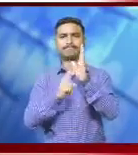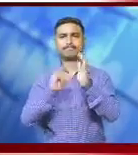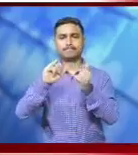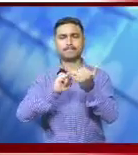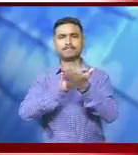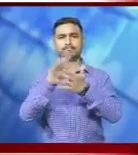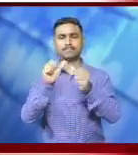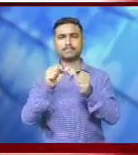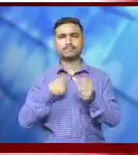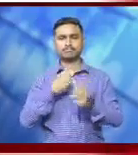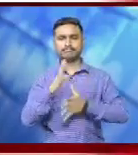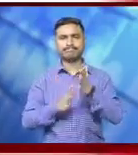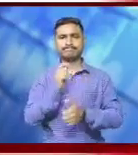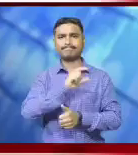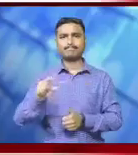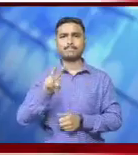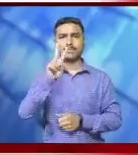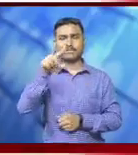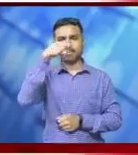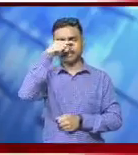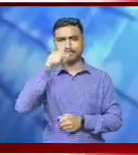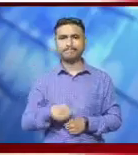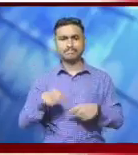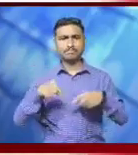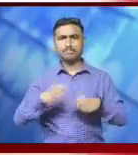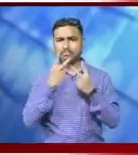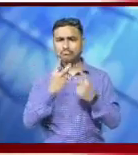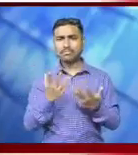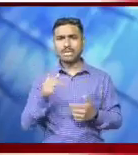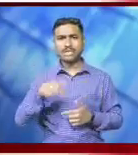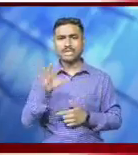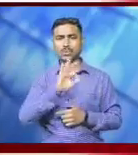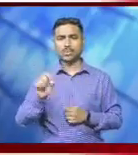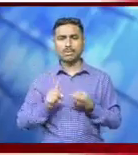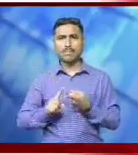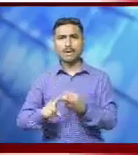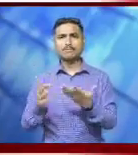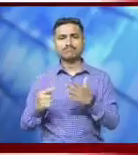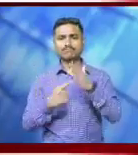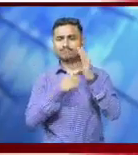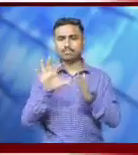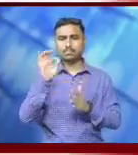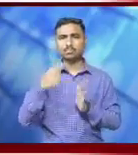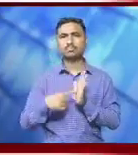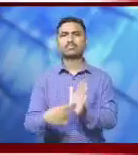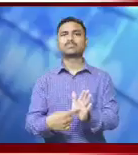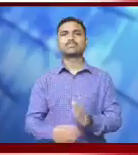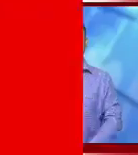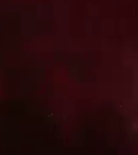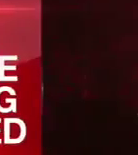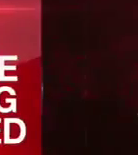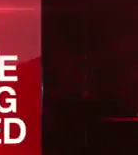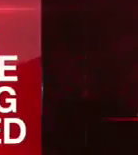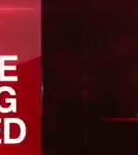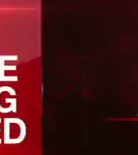with me today is Sign Interpreter Vishal Viswakarma. In this special bulletin, we present top stories of the week.